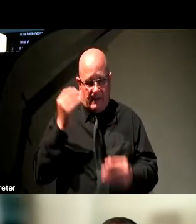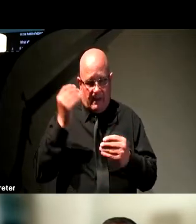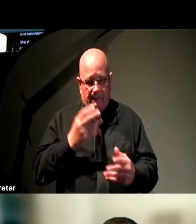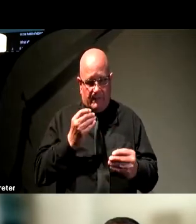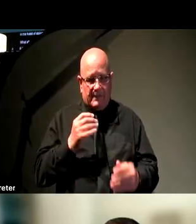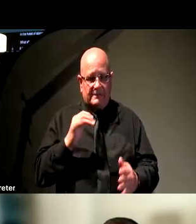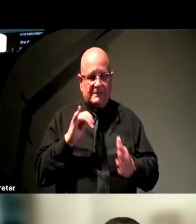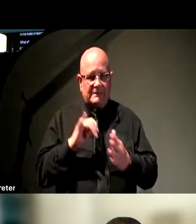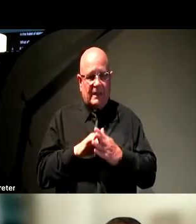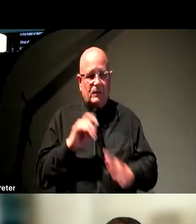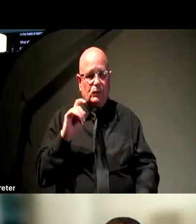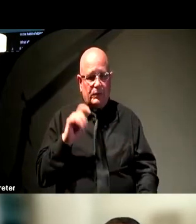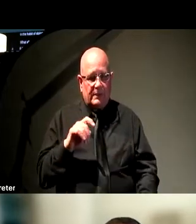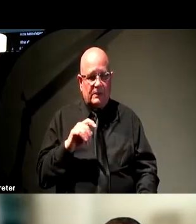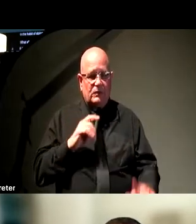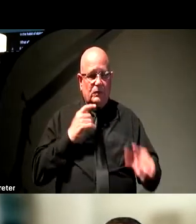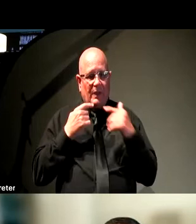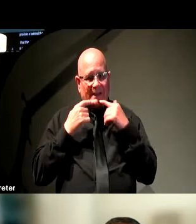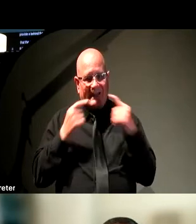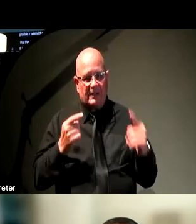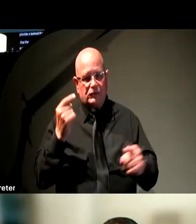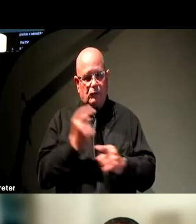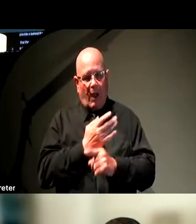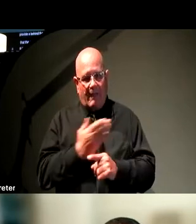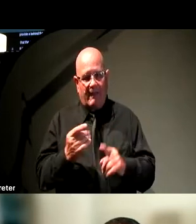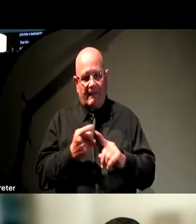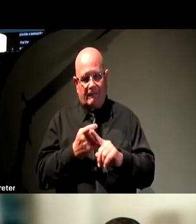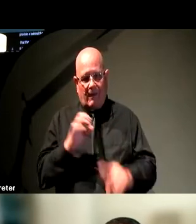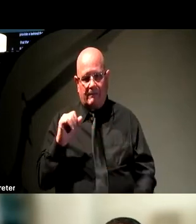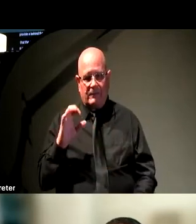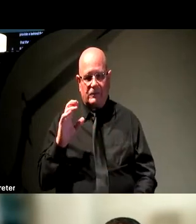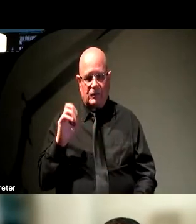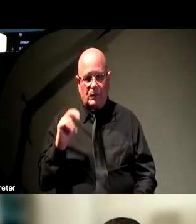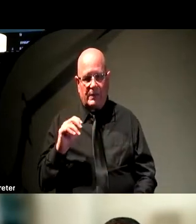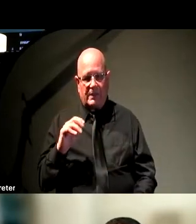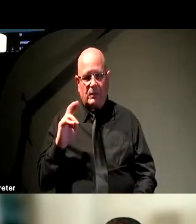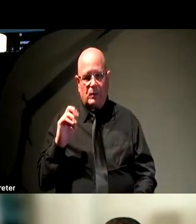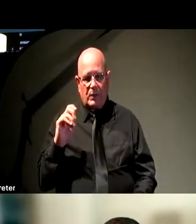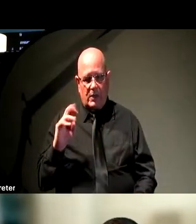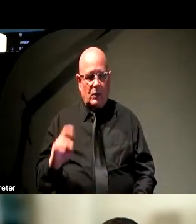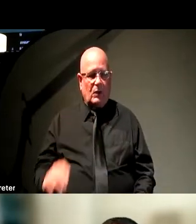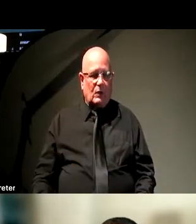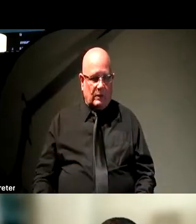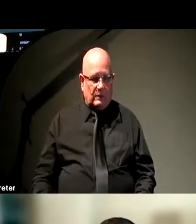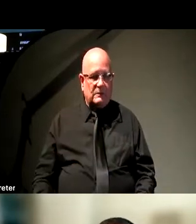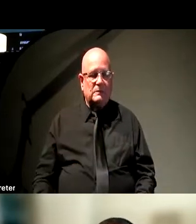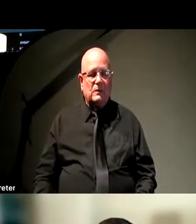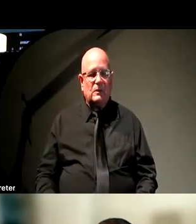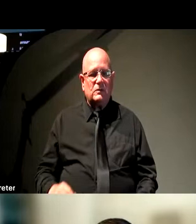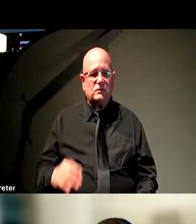to announce the right stuff to someone who's reading via that technology. So again, your text equivalent for a visual,